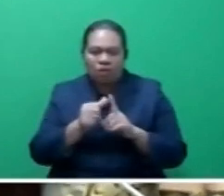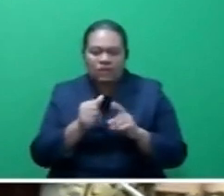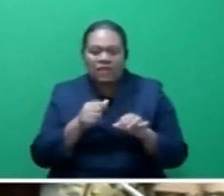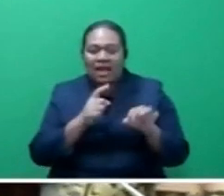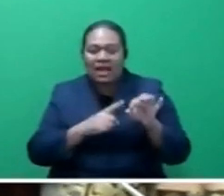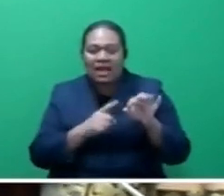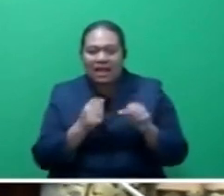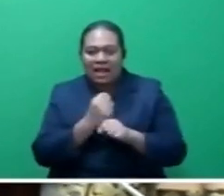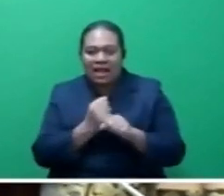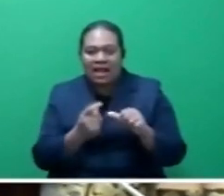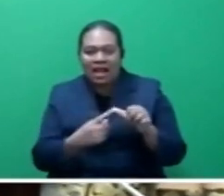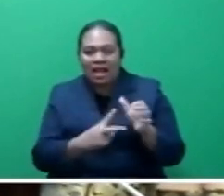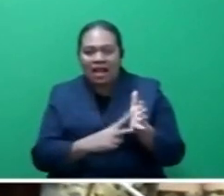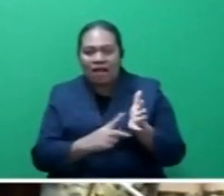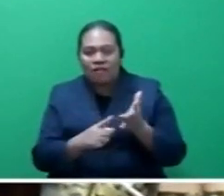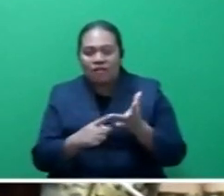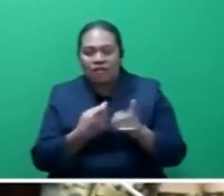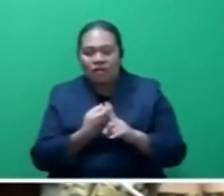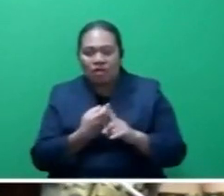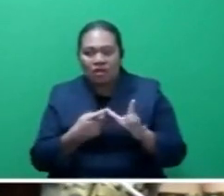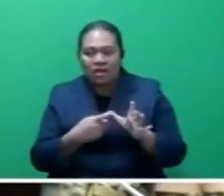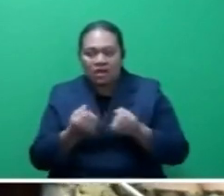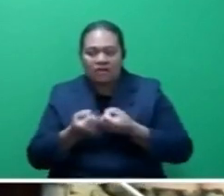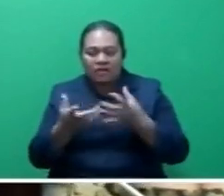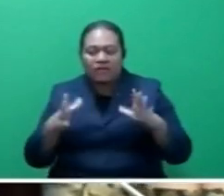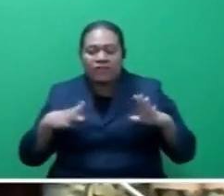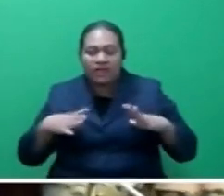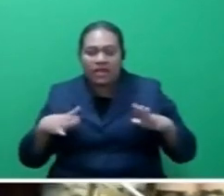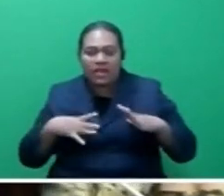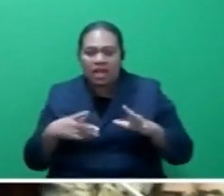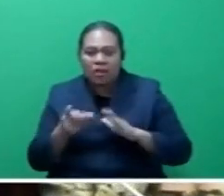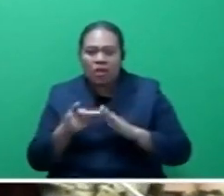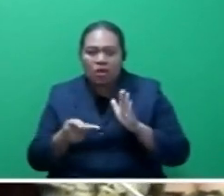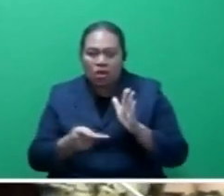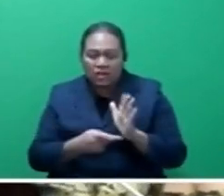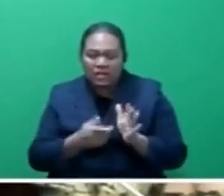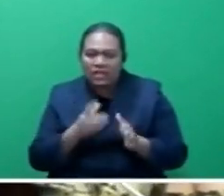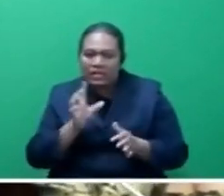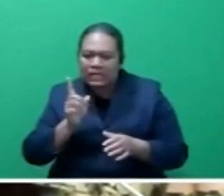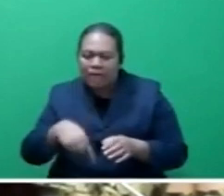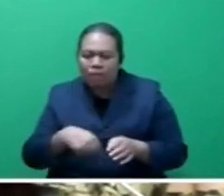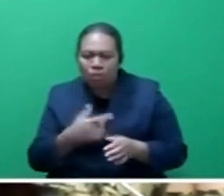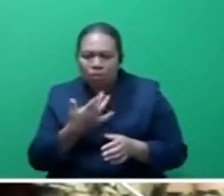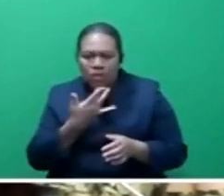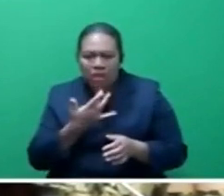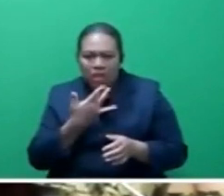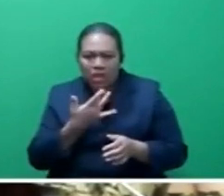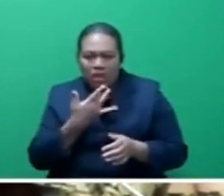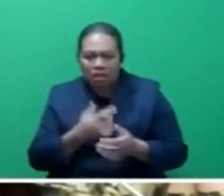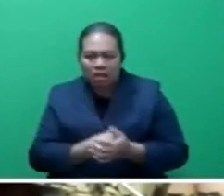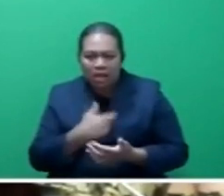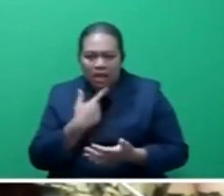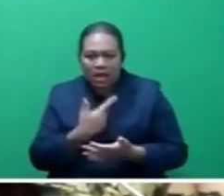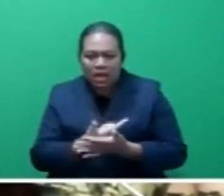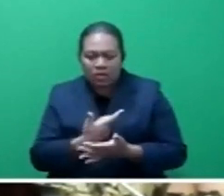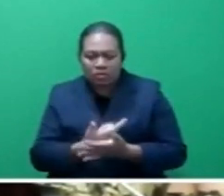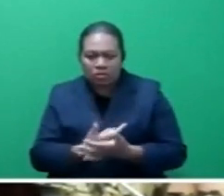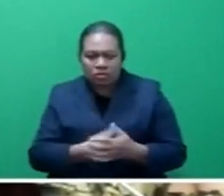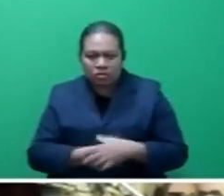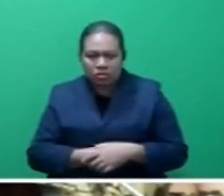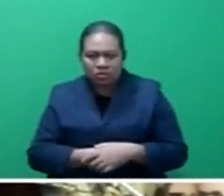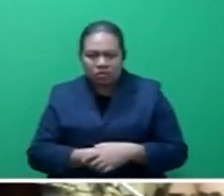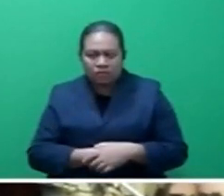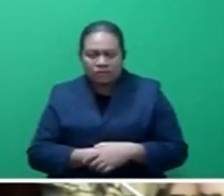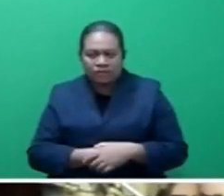please don't laugh i'm going to give you some free political advice stop lining yourself with papi because they are actually an anathema to your